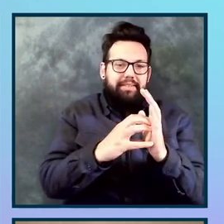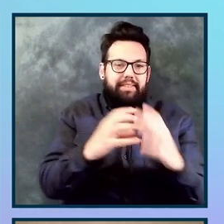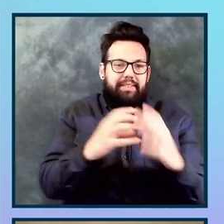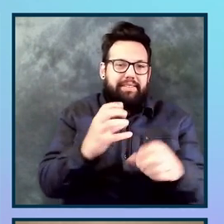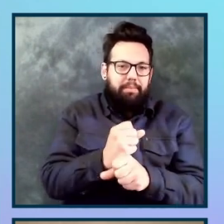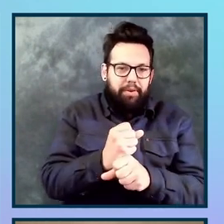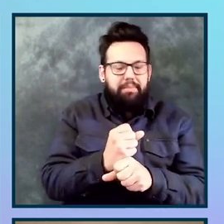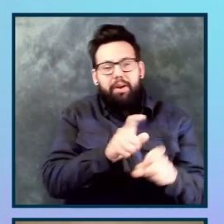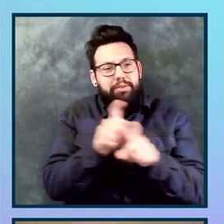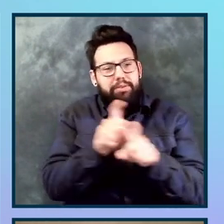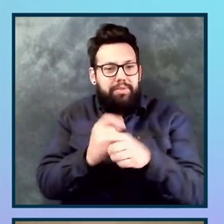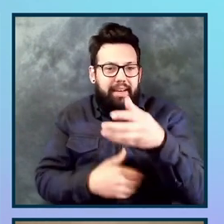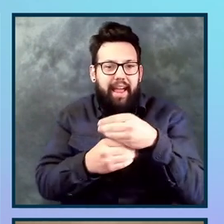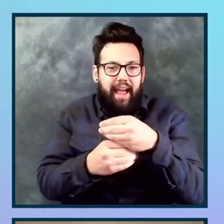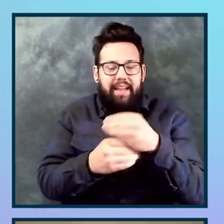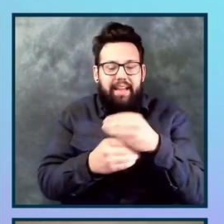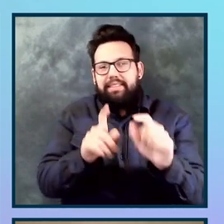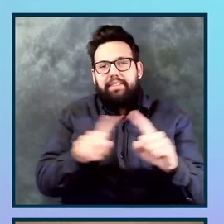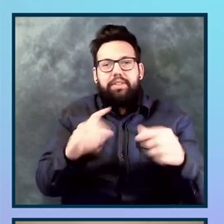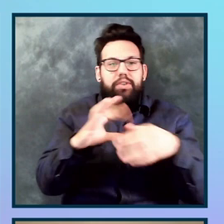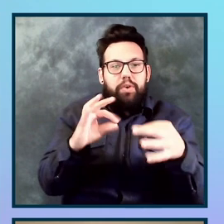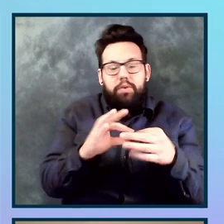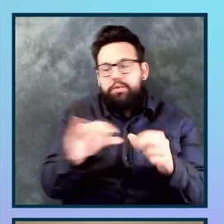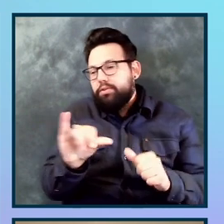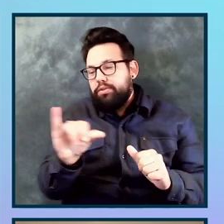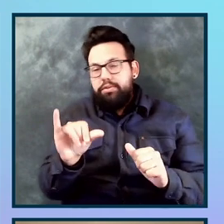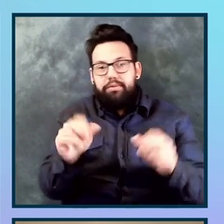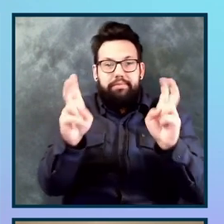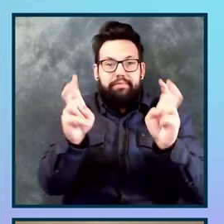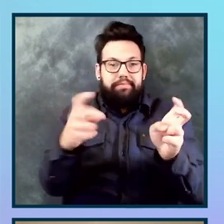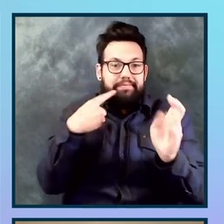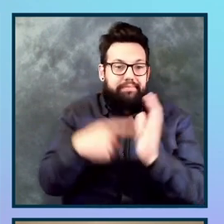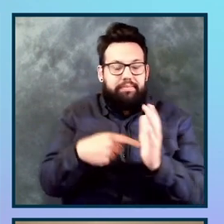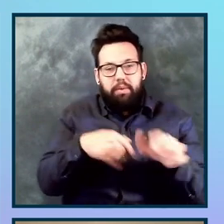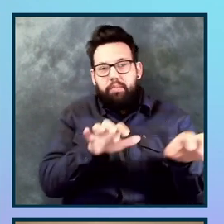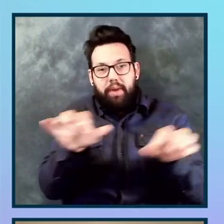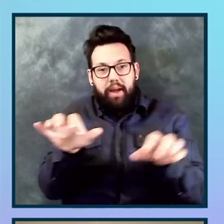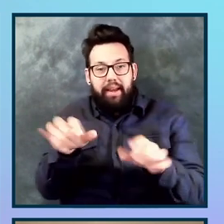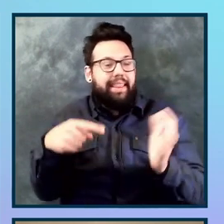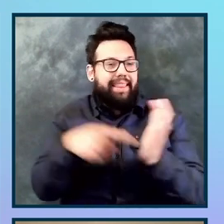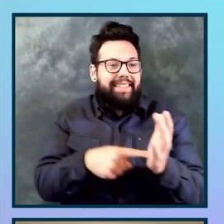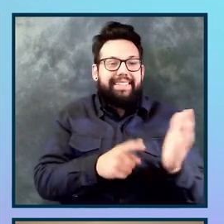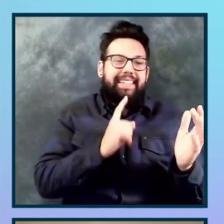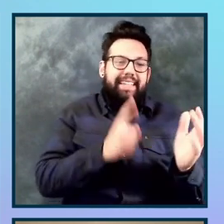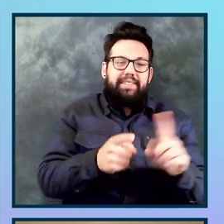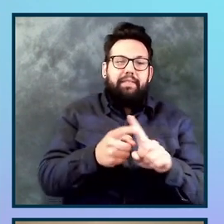information, like, you know, notes for your developer, like this is from the button